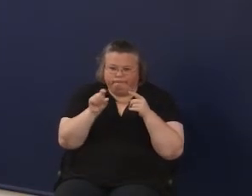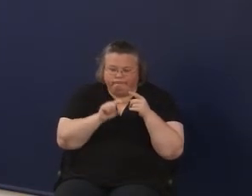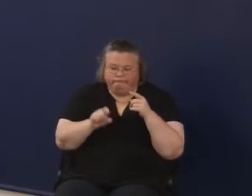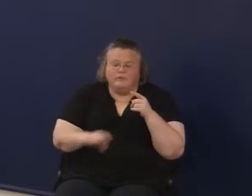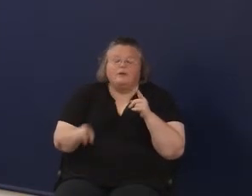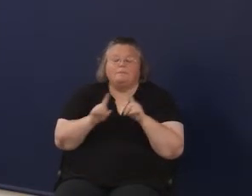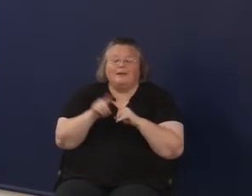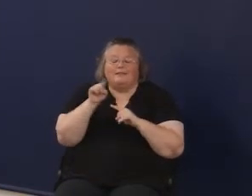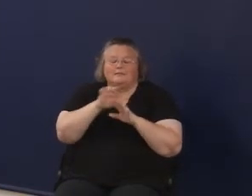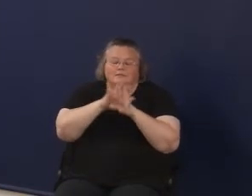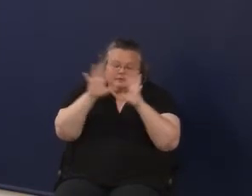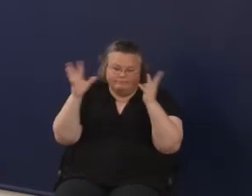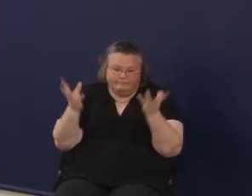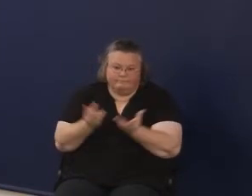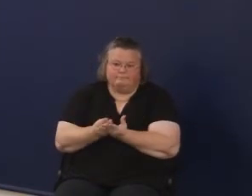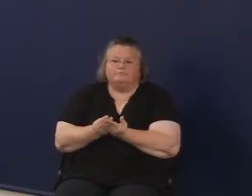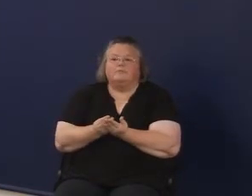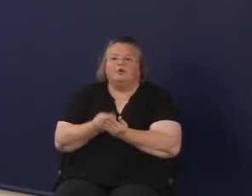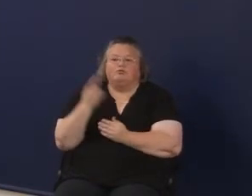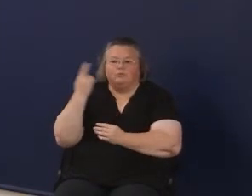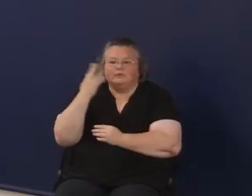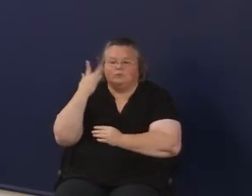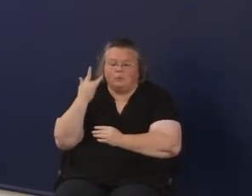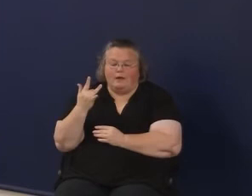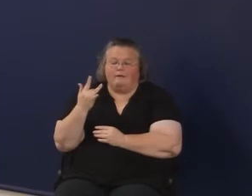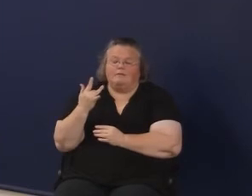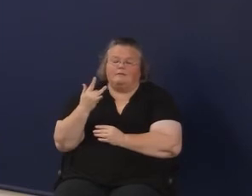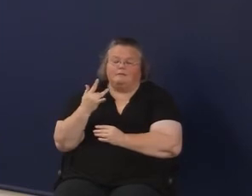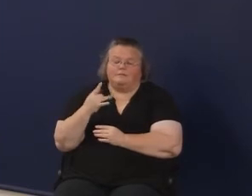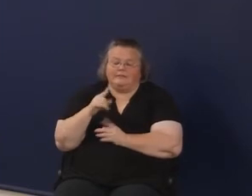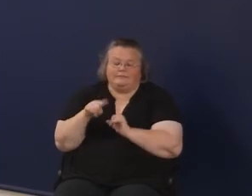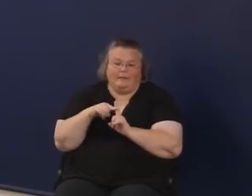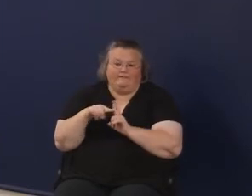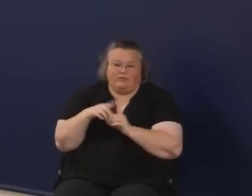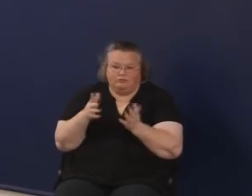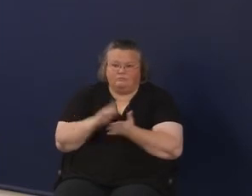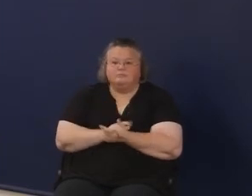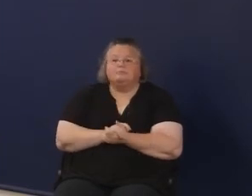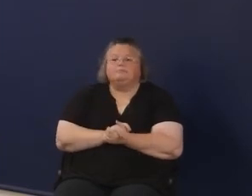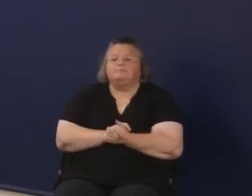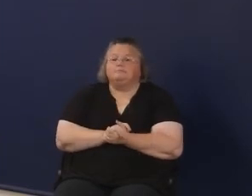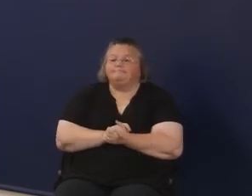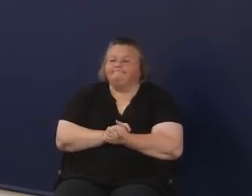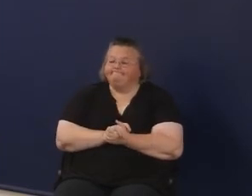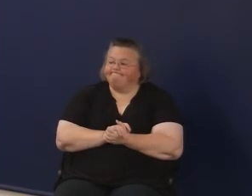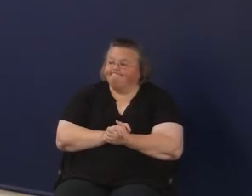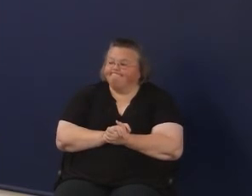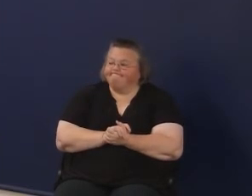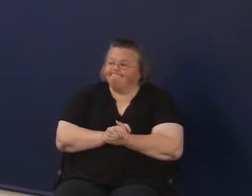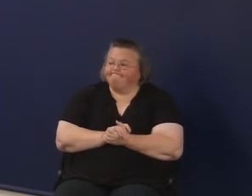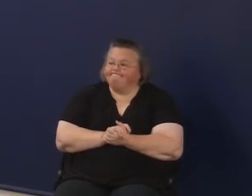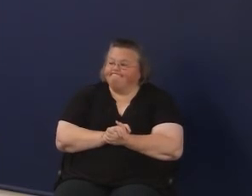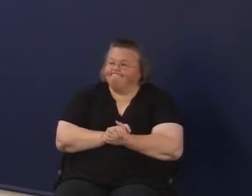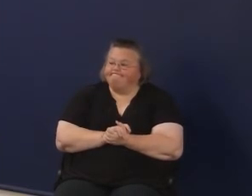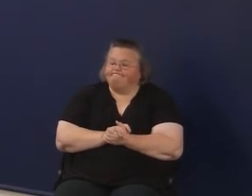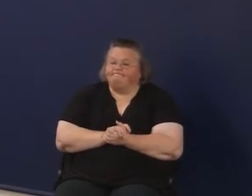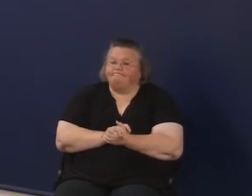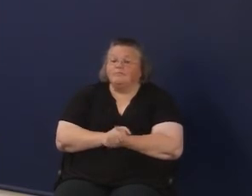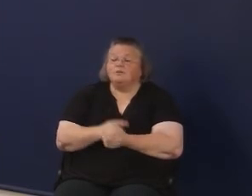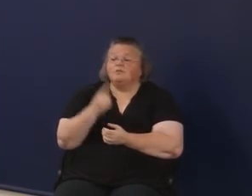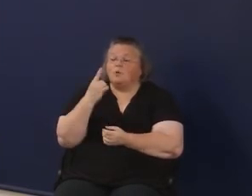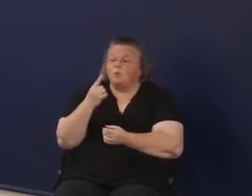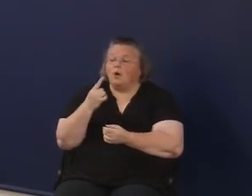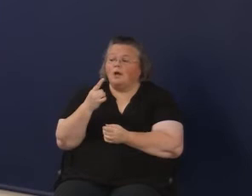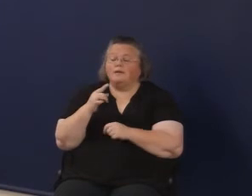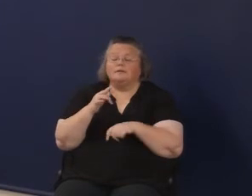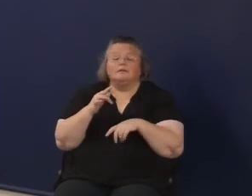but this is really just sort of all of these advantages on one slide. So if we could move to the next, please. So one advantage